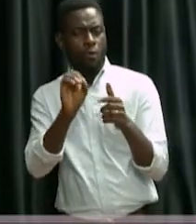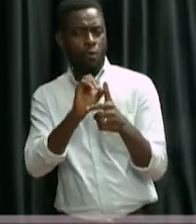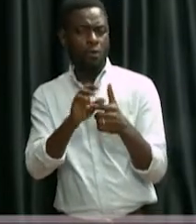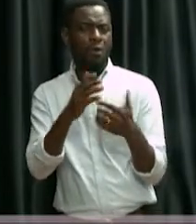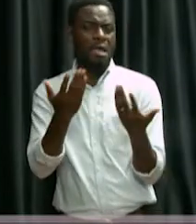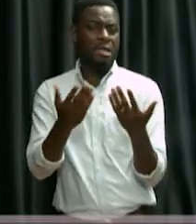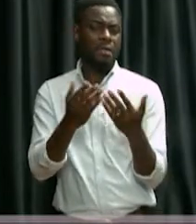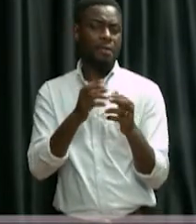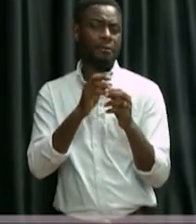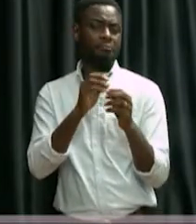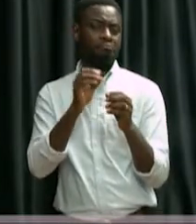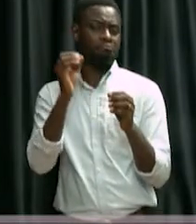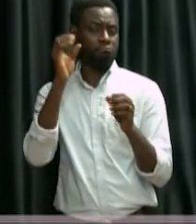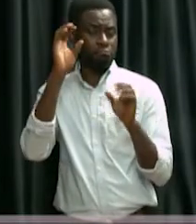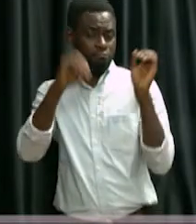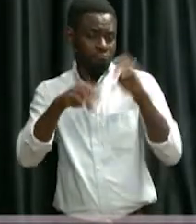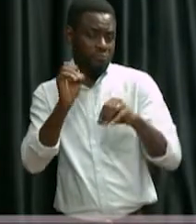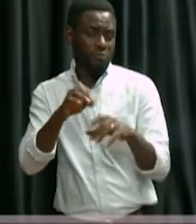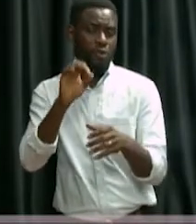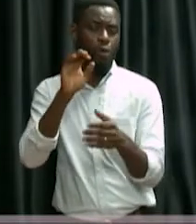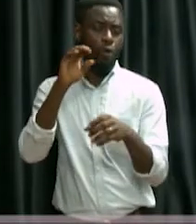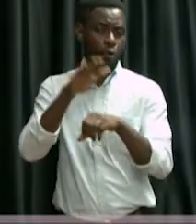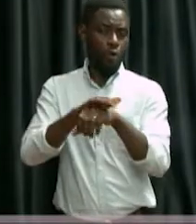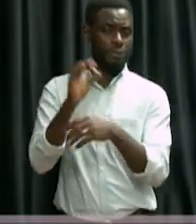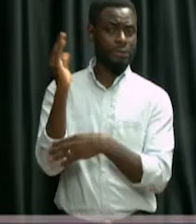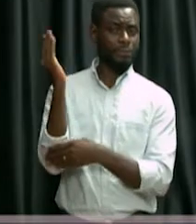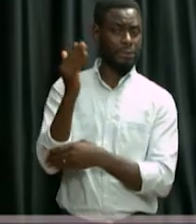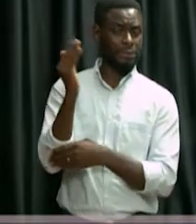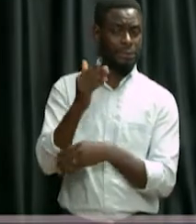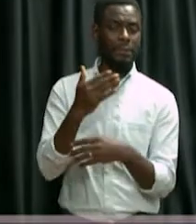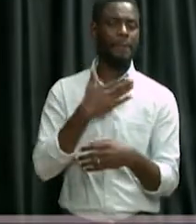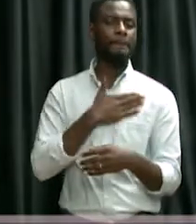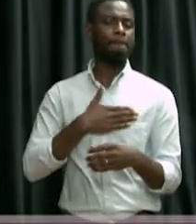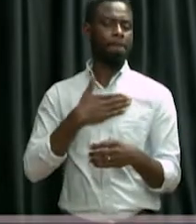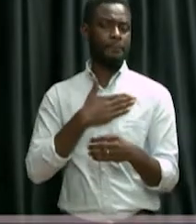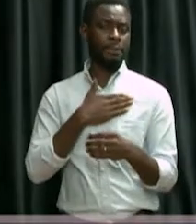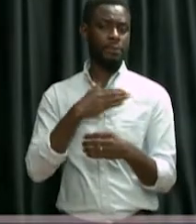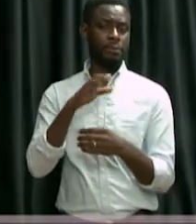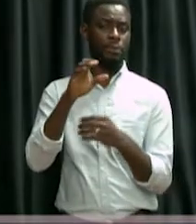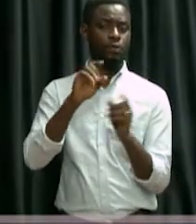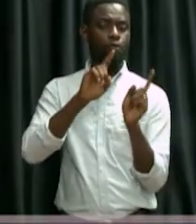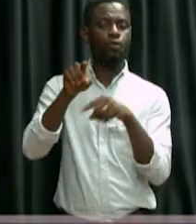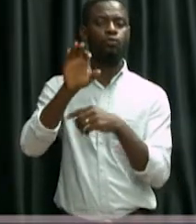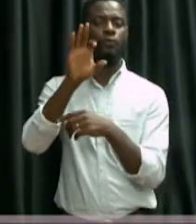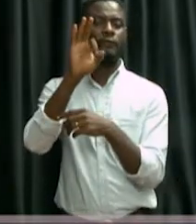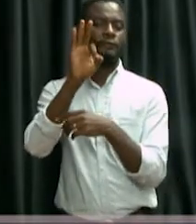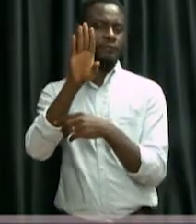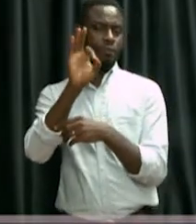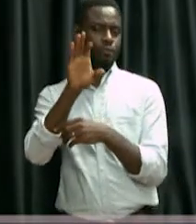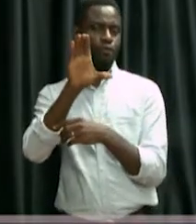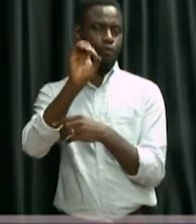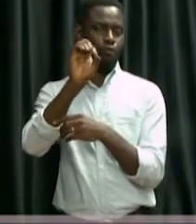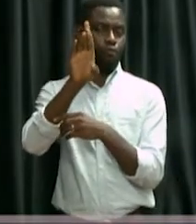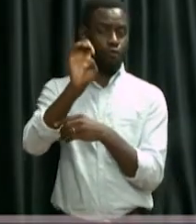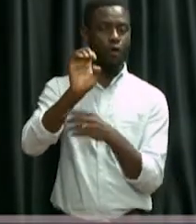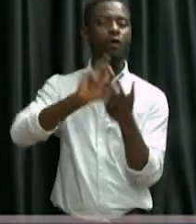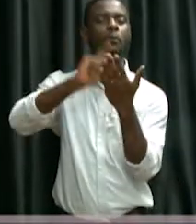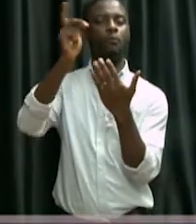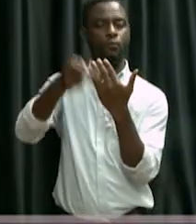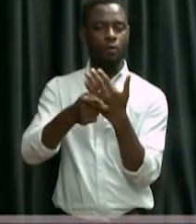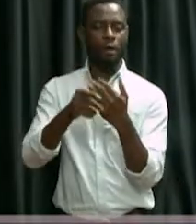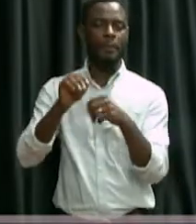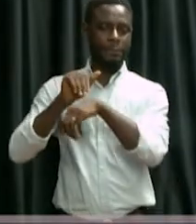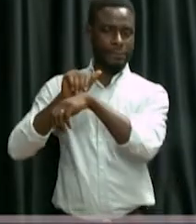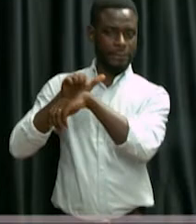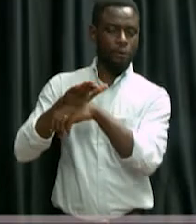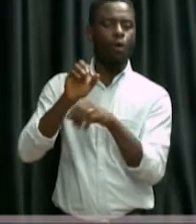presentation, please reach out to us on the core program Facebook, Twitter or Instagram pages, or